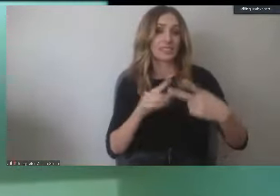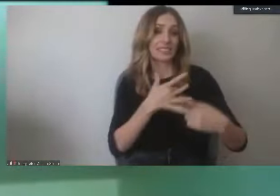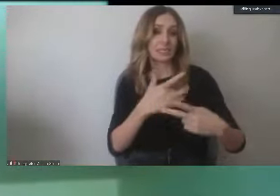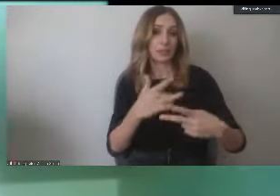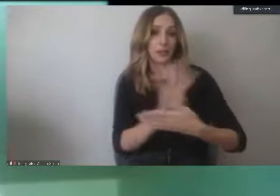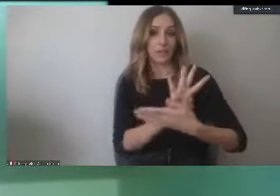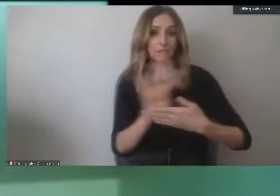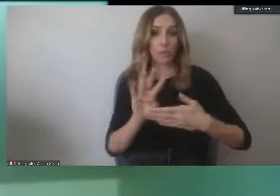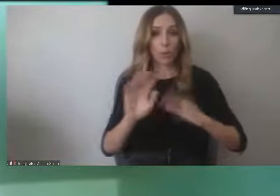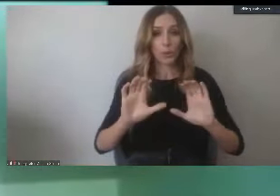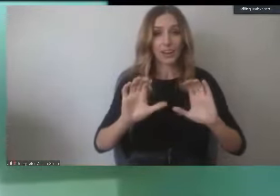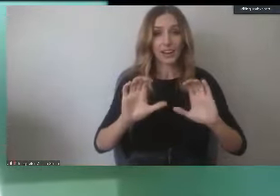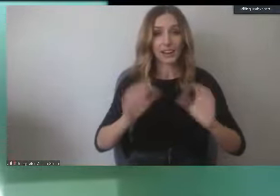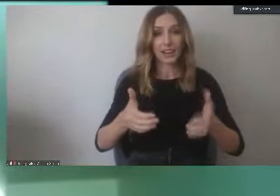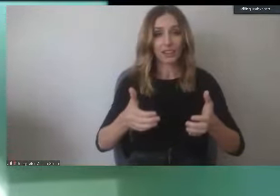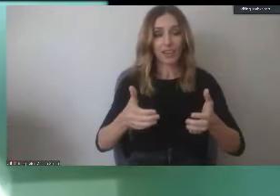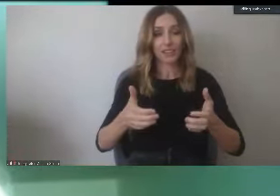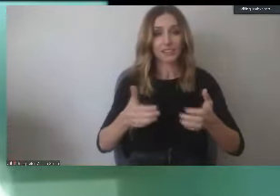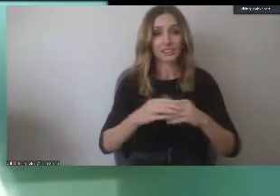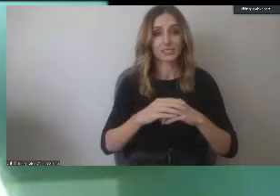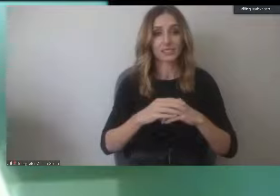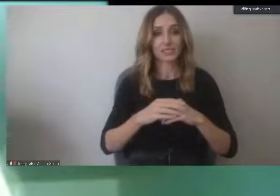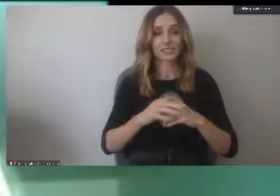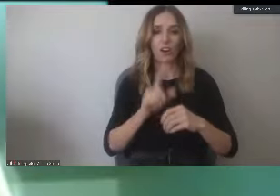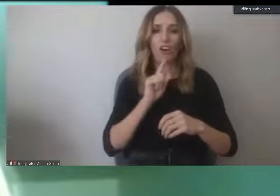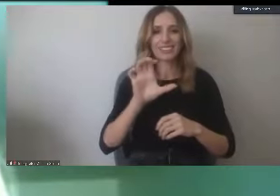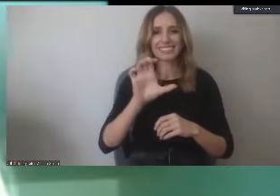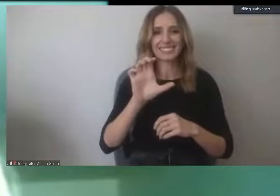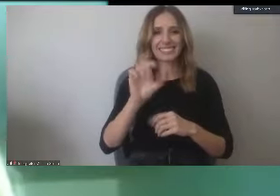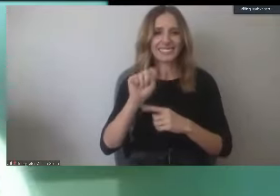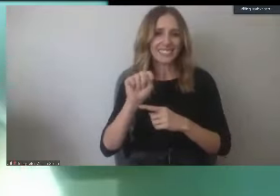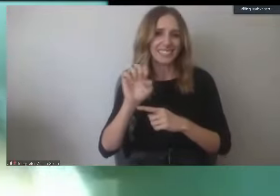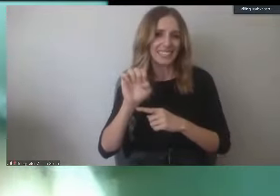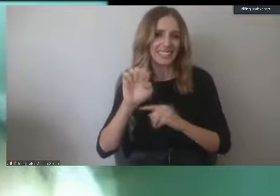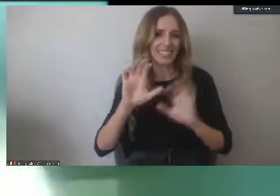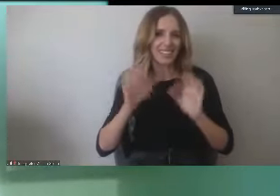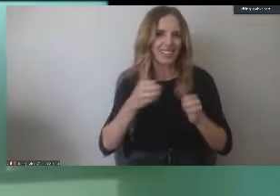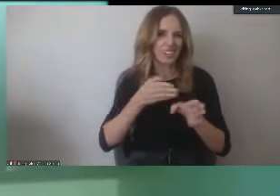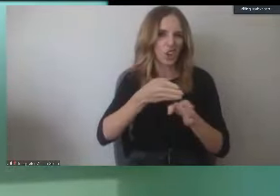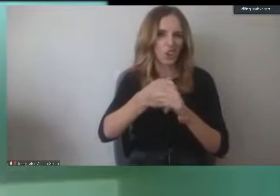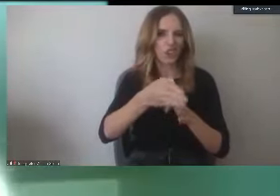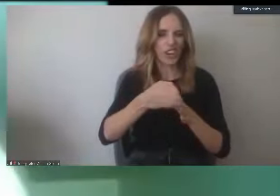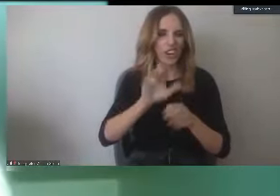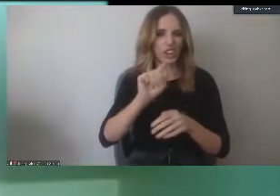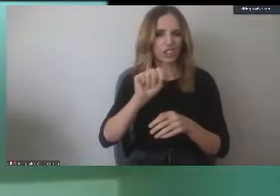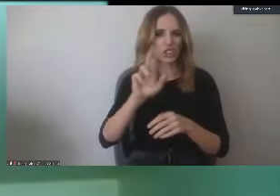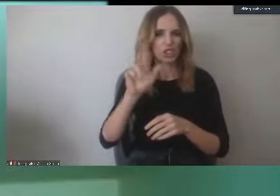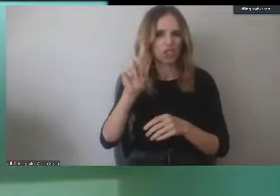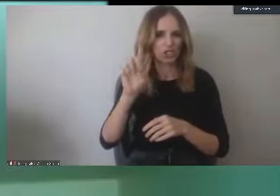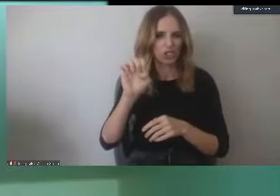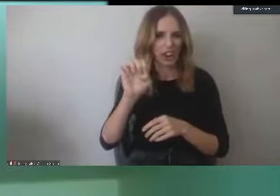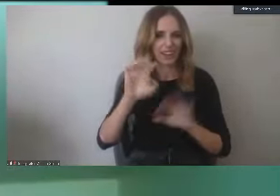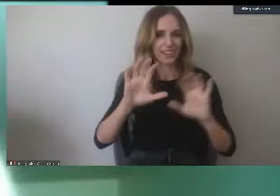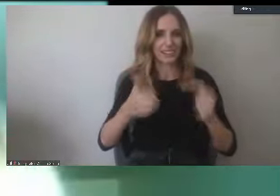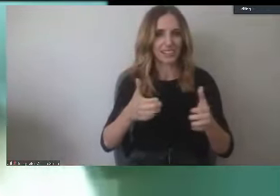typically tend to be in the career tech education area, such as our forklift training.